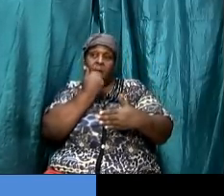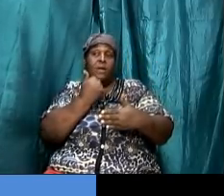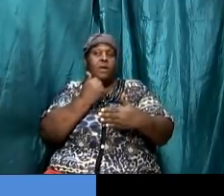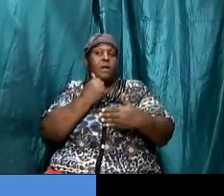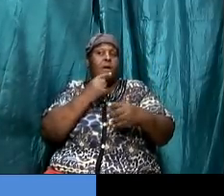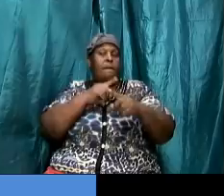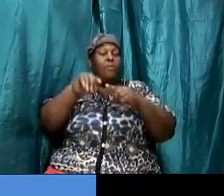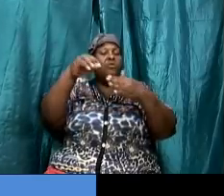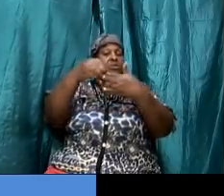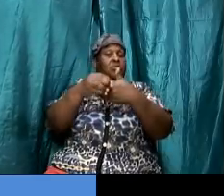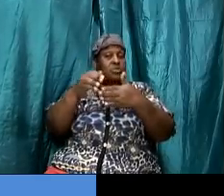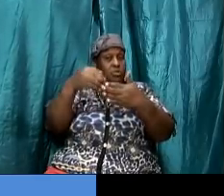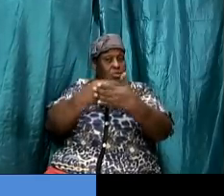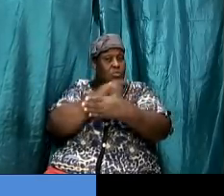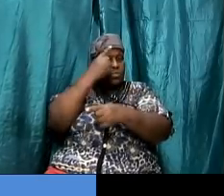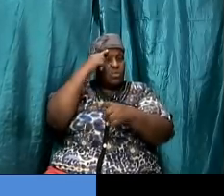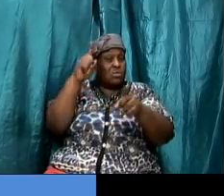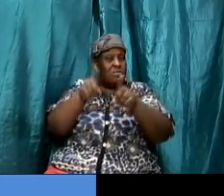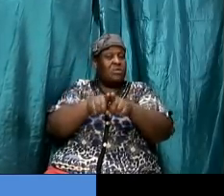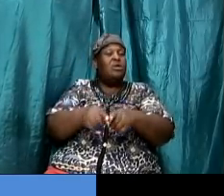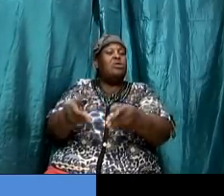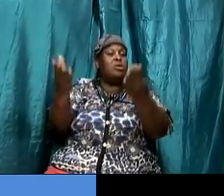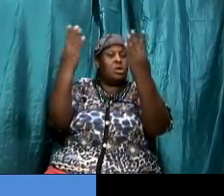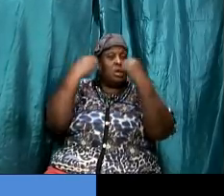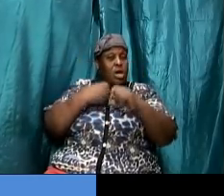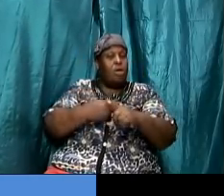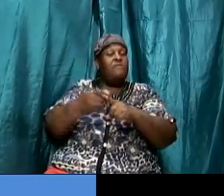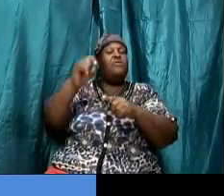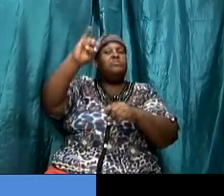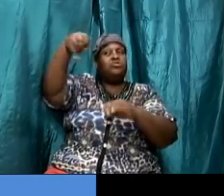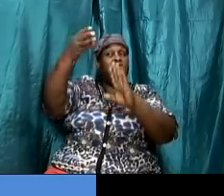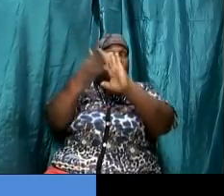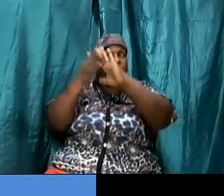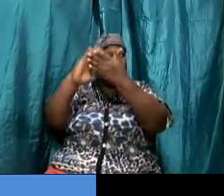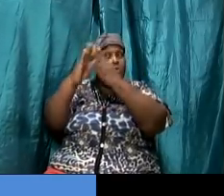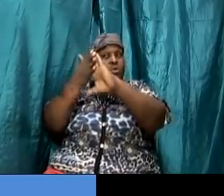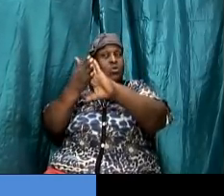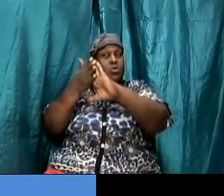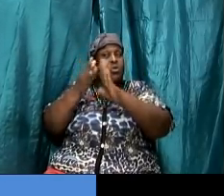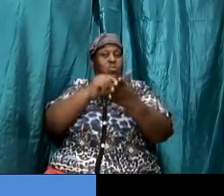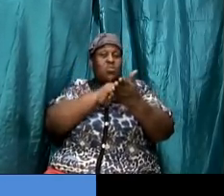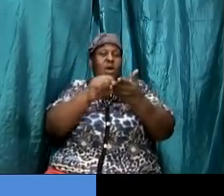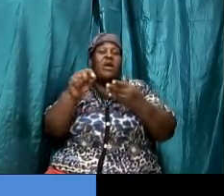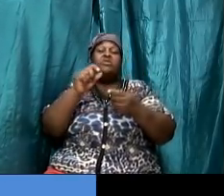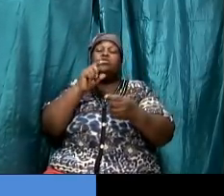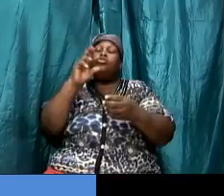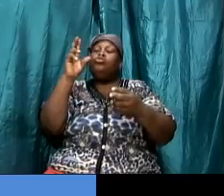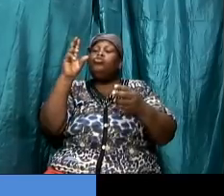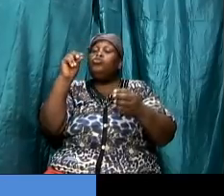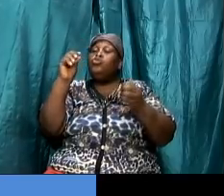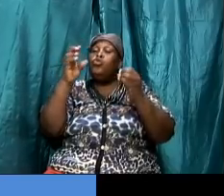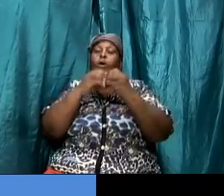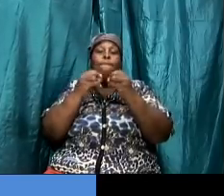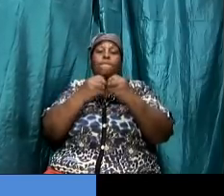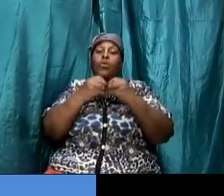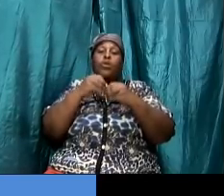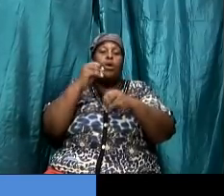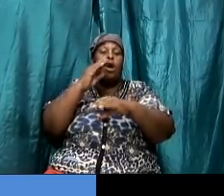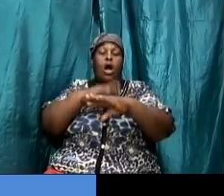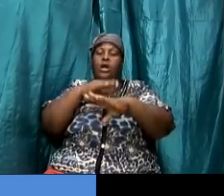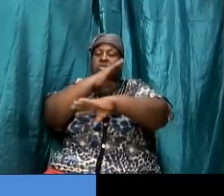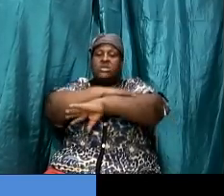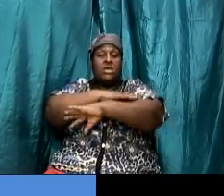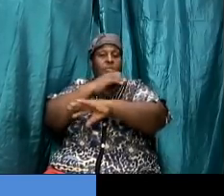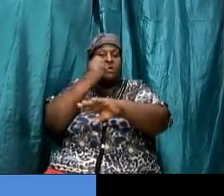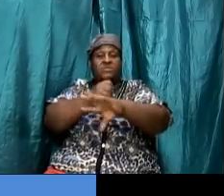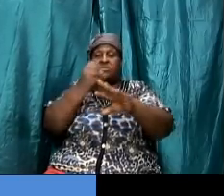at jerusalem where now the writing was no longer on tables of stone external but